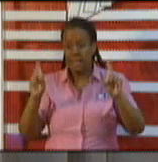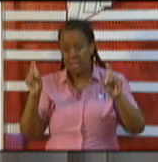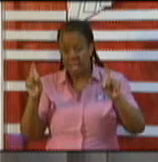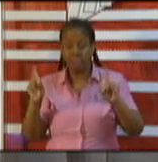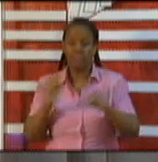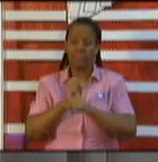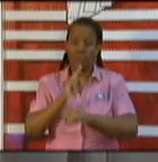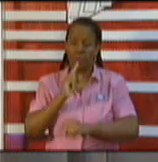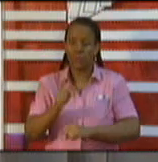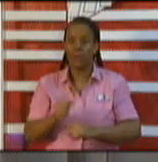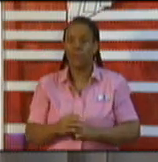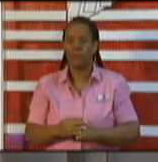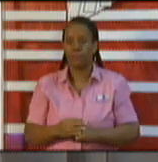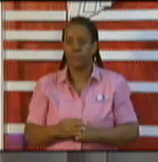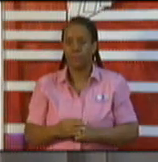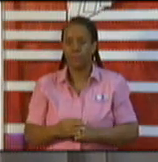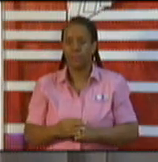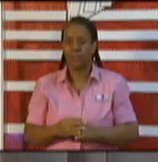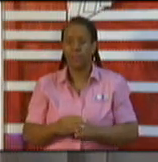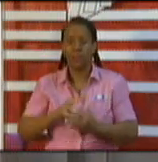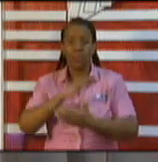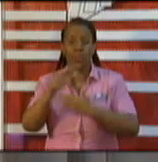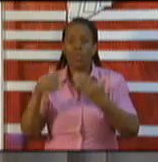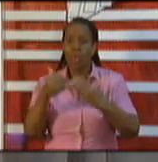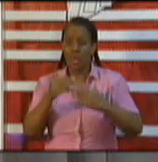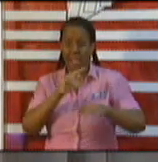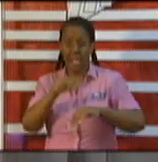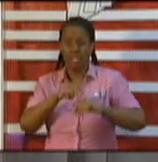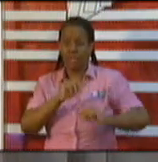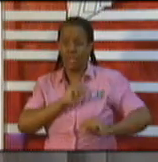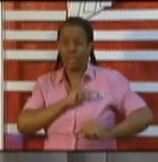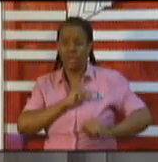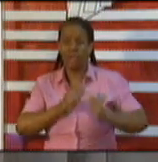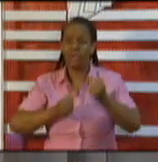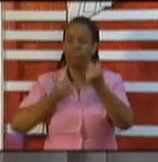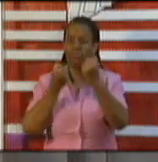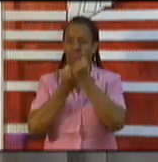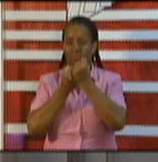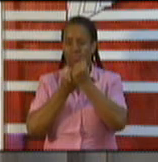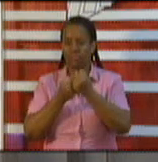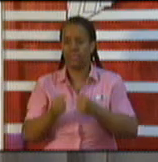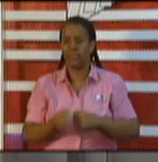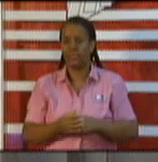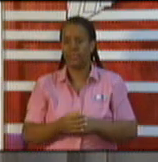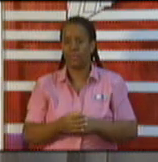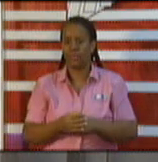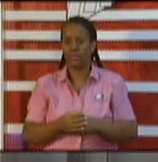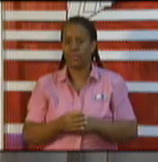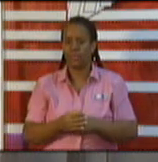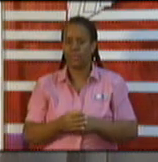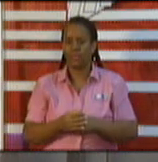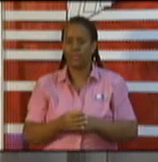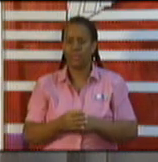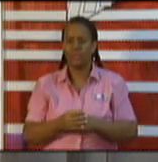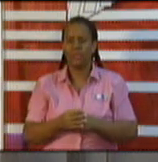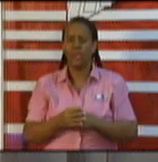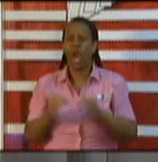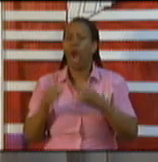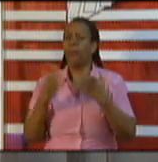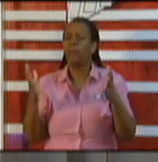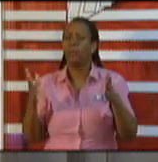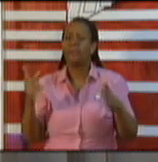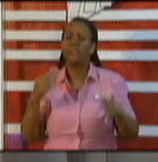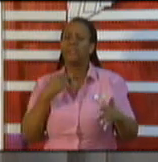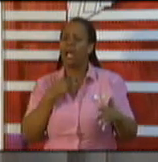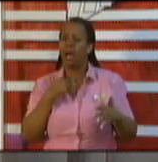Officer with the support of national security. We are also looking at the numbers of other persons who are in the region who have been out